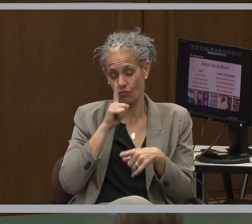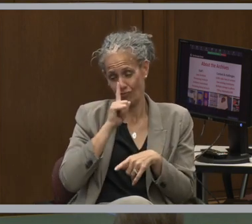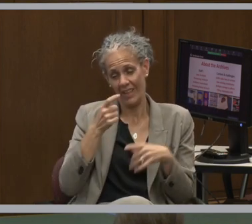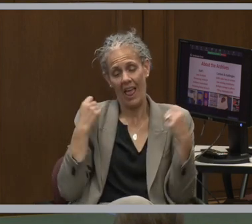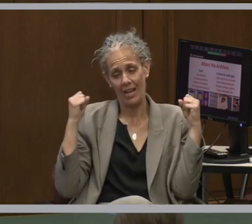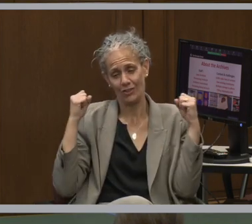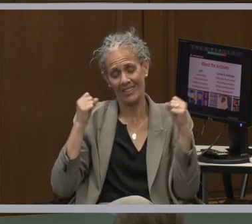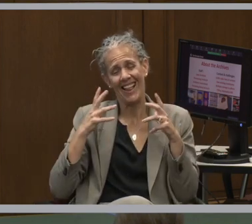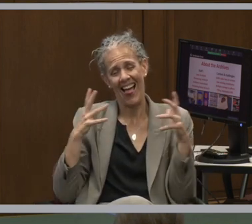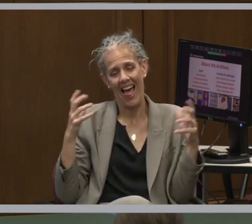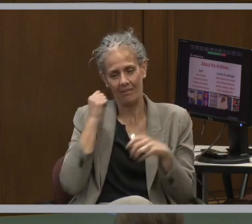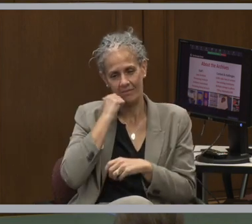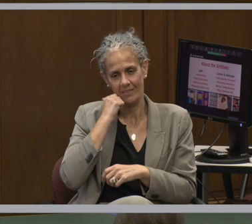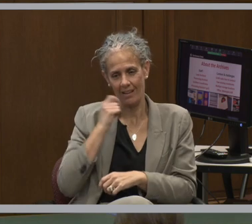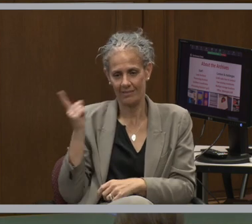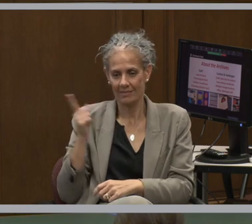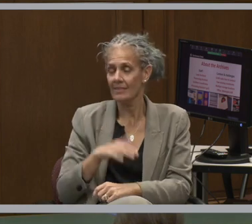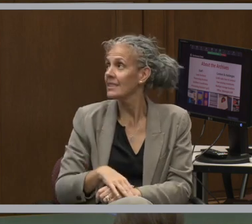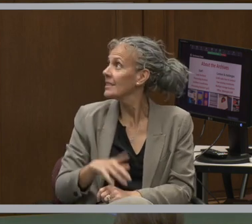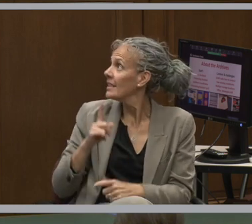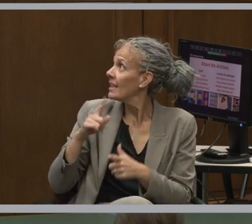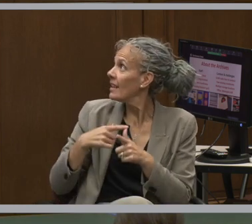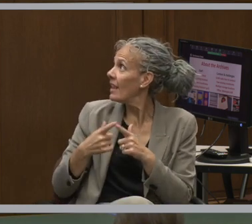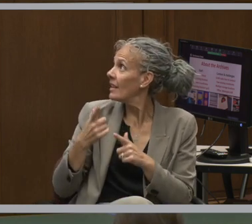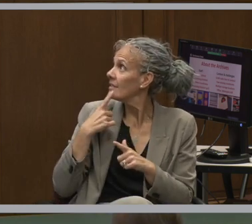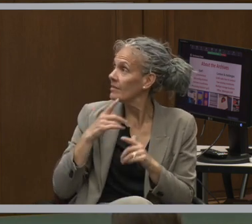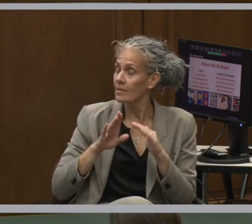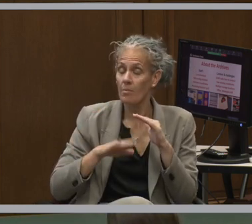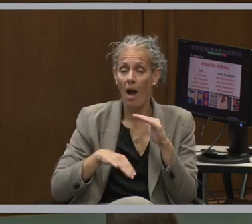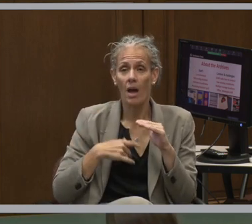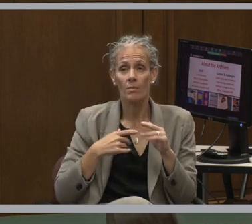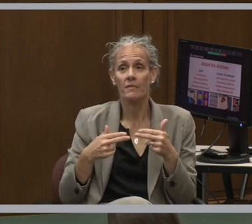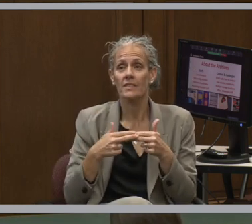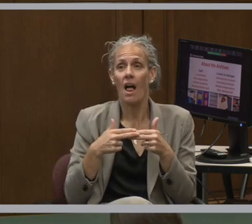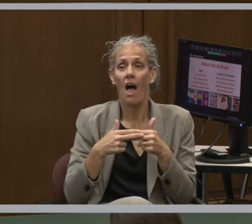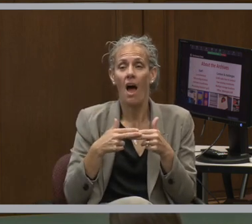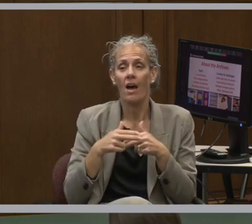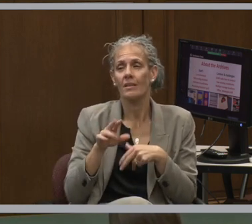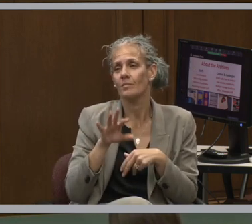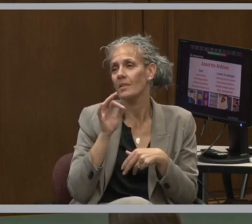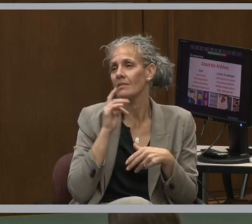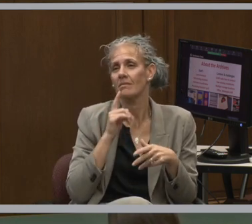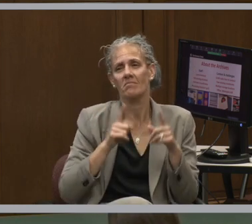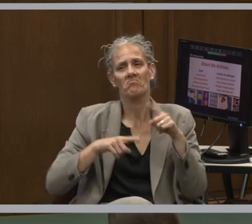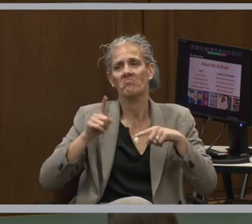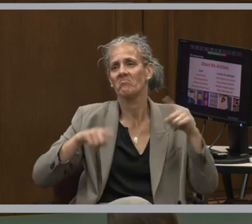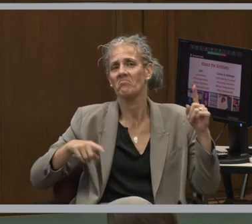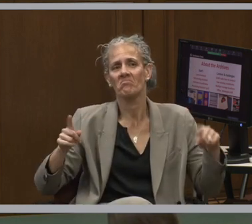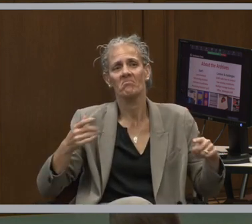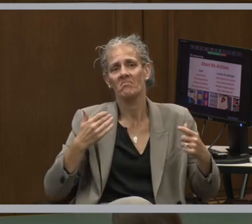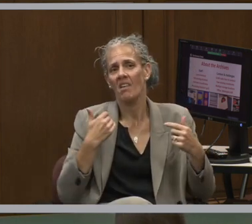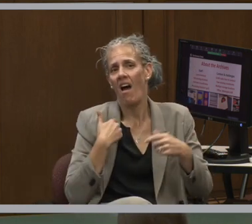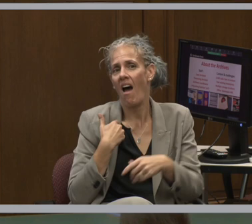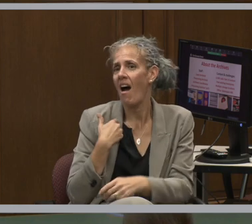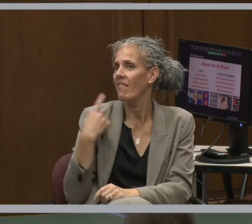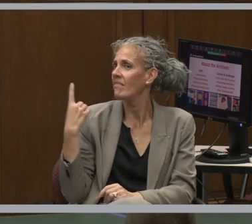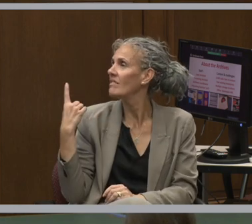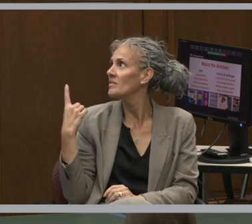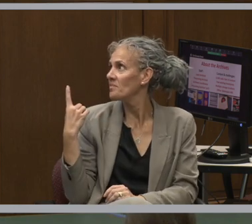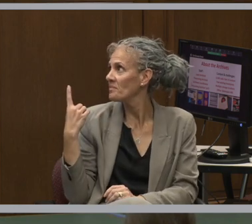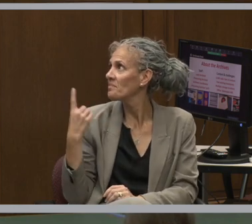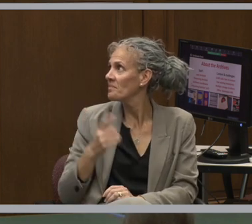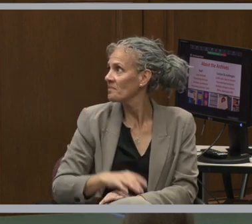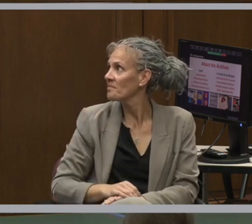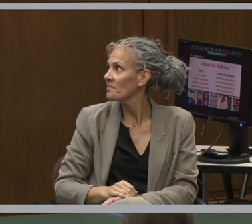And then at the bottom of this slide, I've just picked out a range of the things that we have. Again, primarily